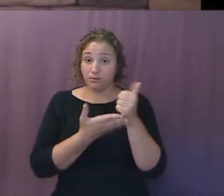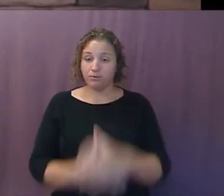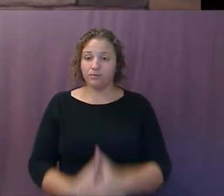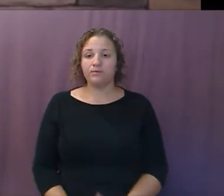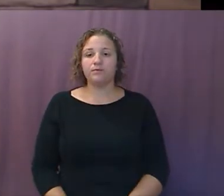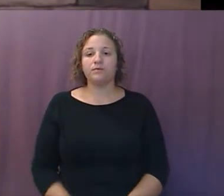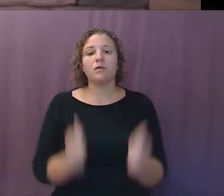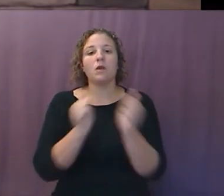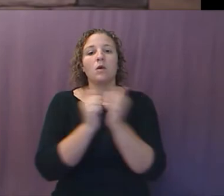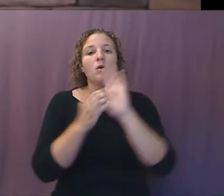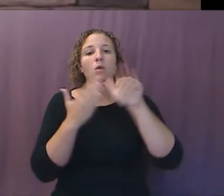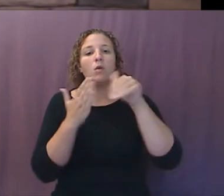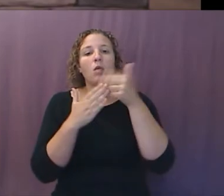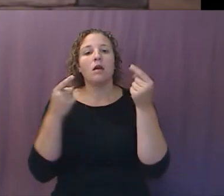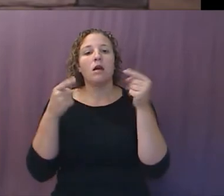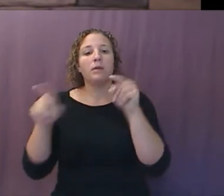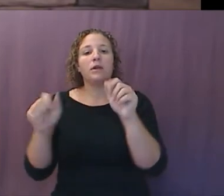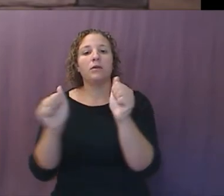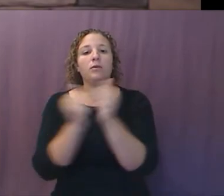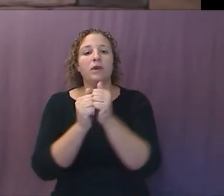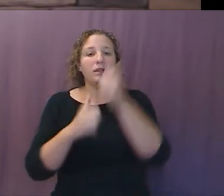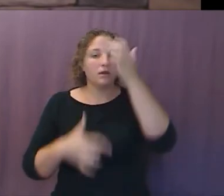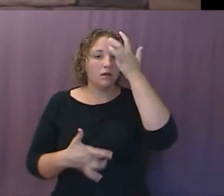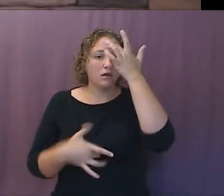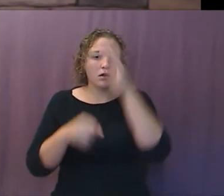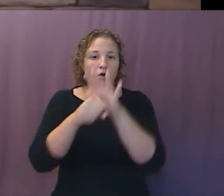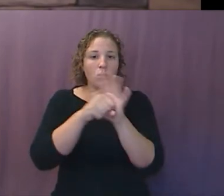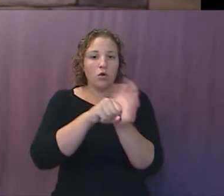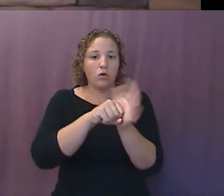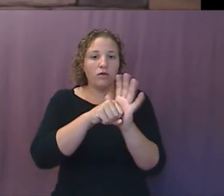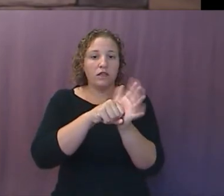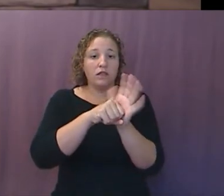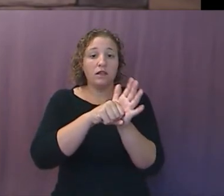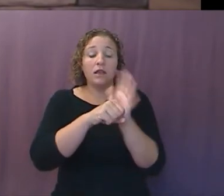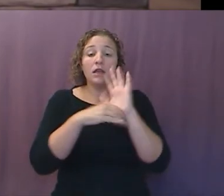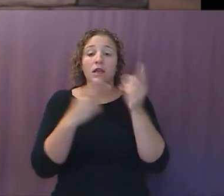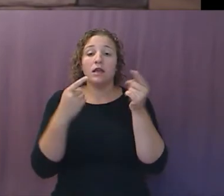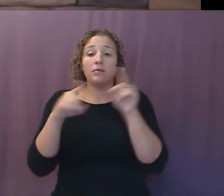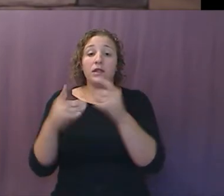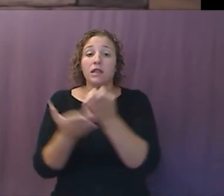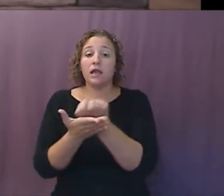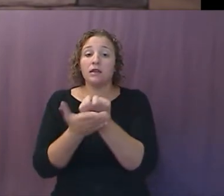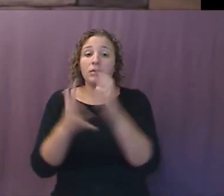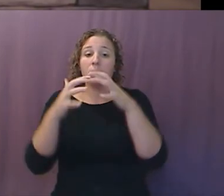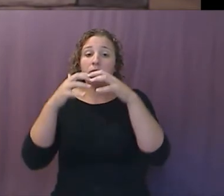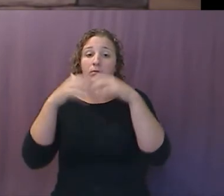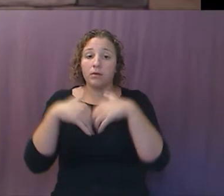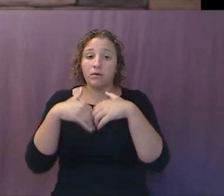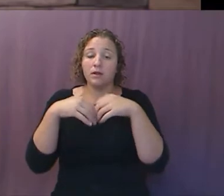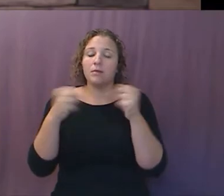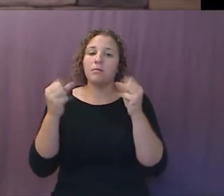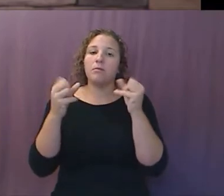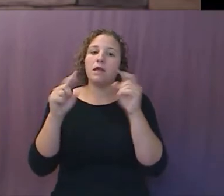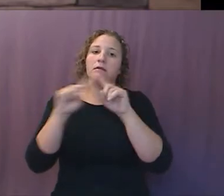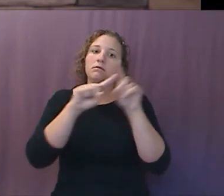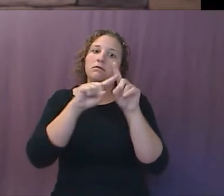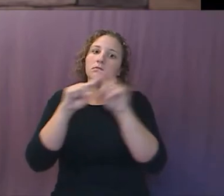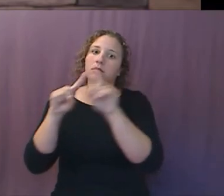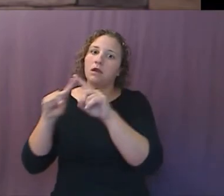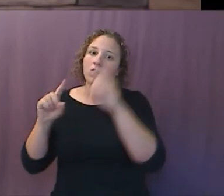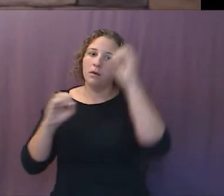With all that's been happening with COVID and the economic shutdown around the world as well as the U.S., there's been a number of opinions about this.